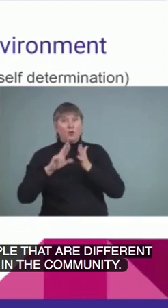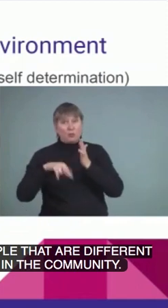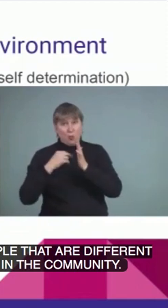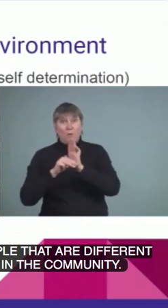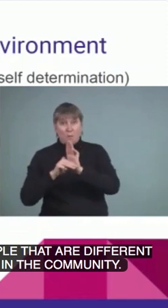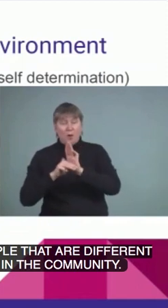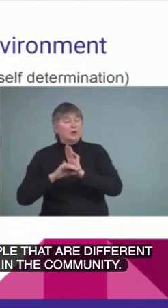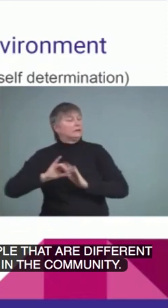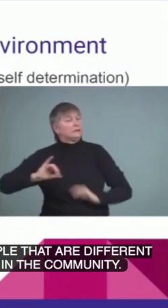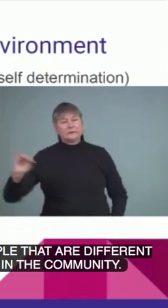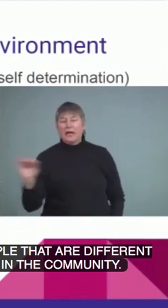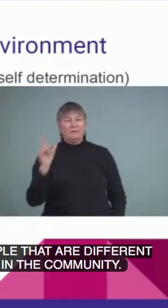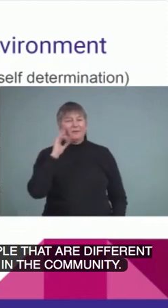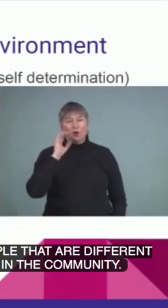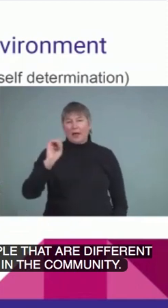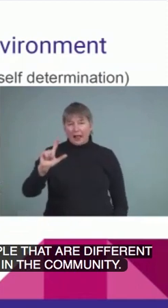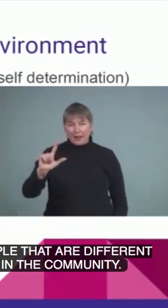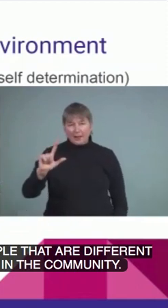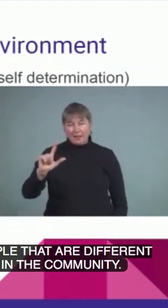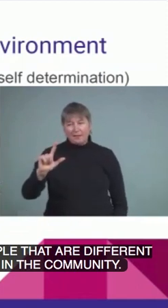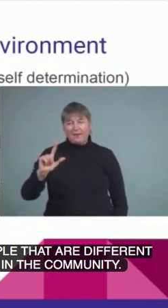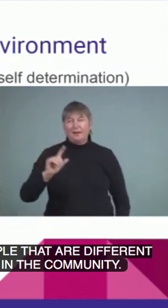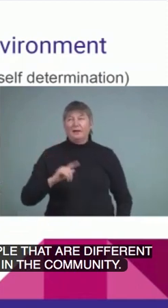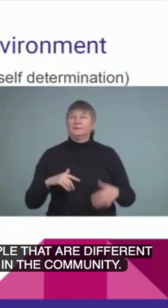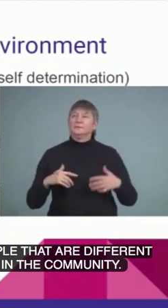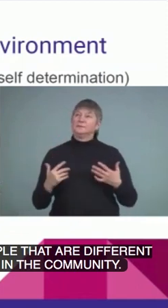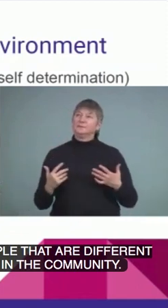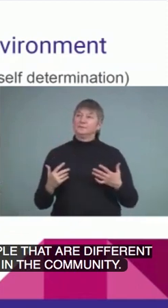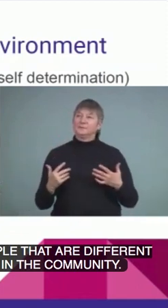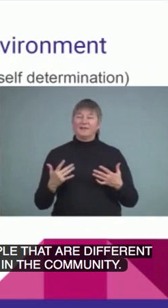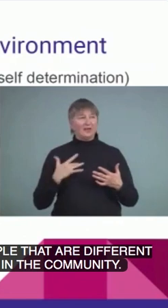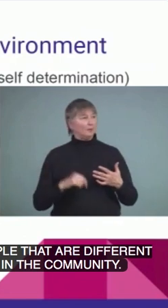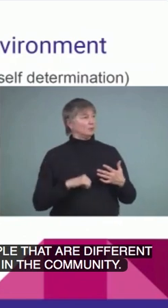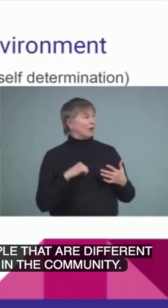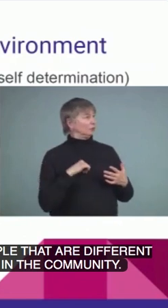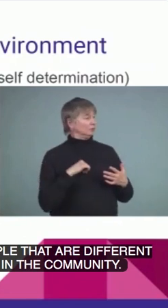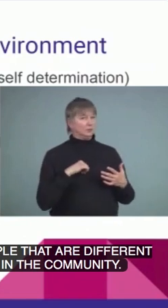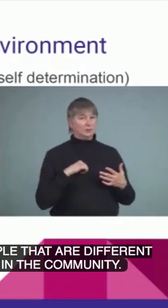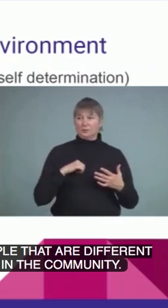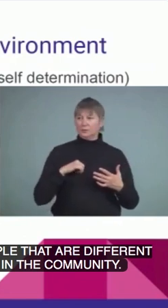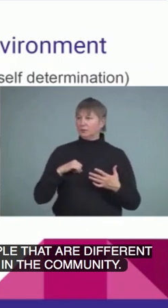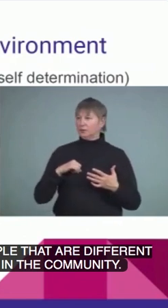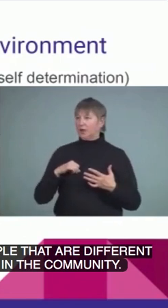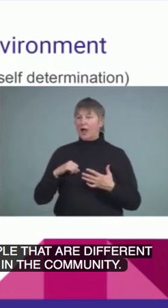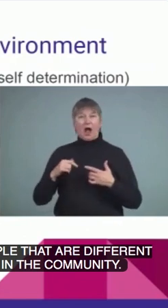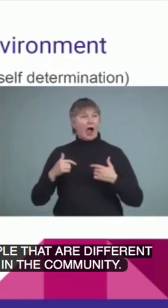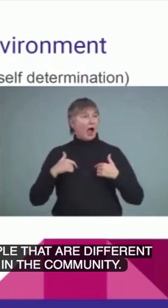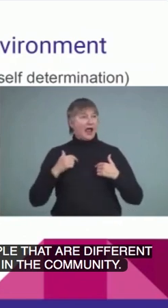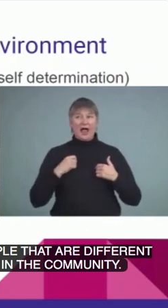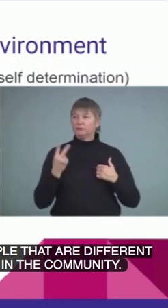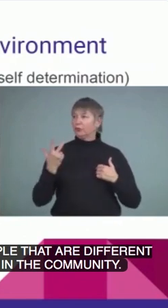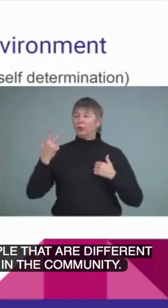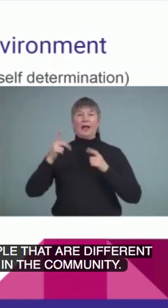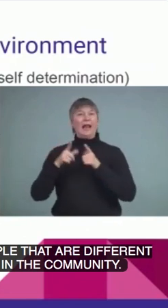the L's as well. Being proud that you have, you know, more than one language and not feeling